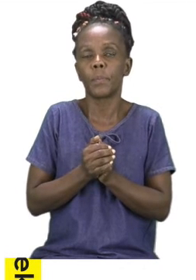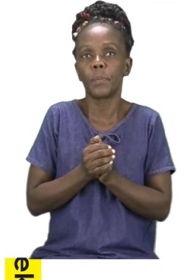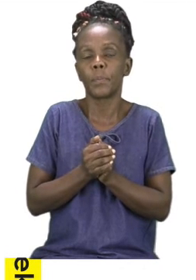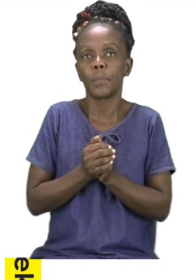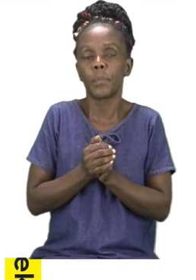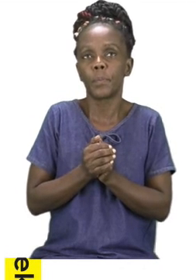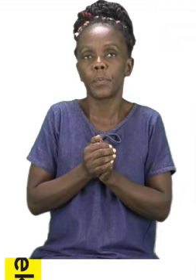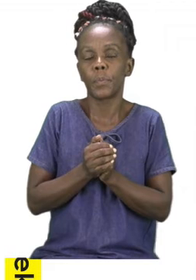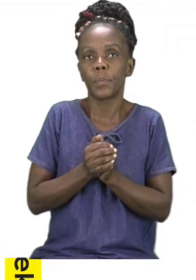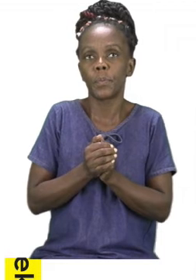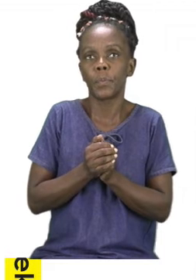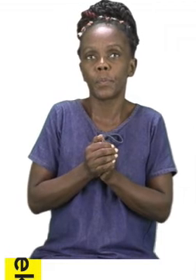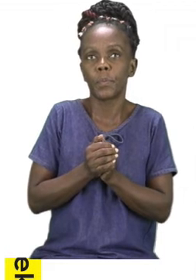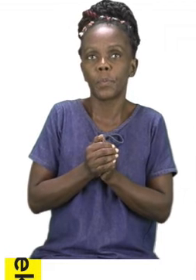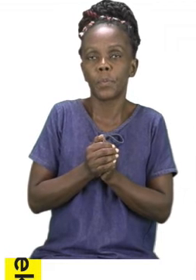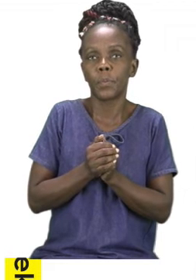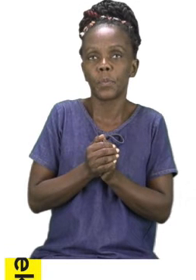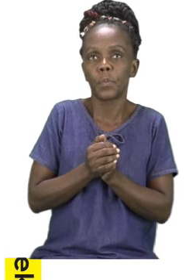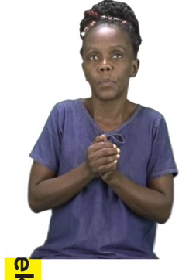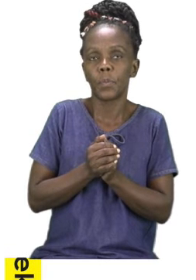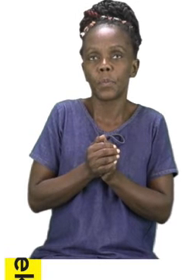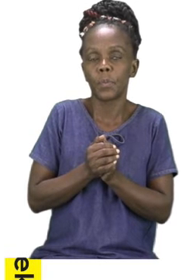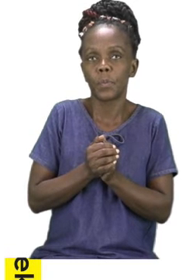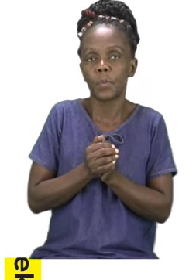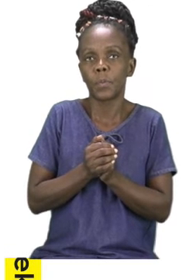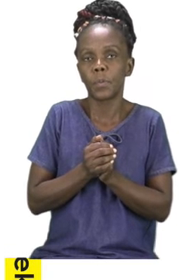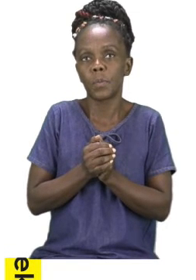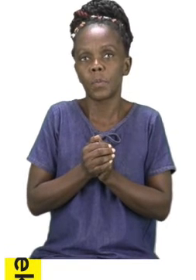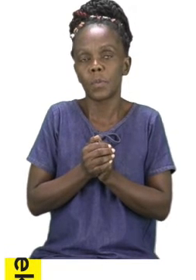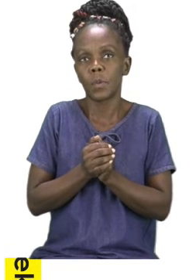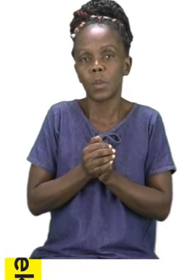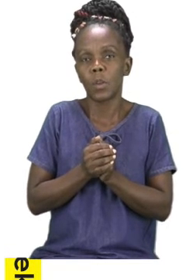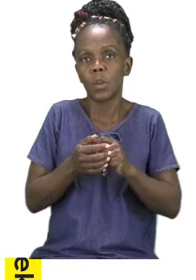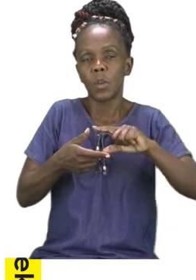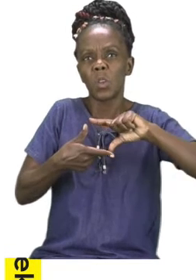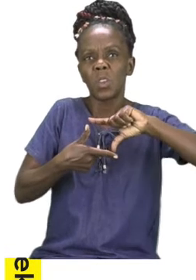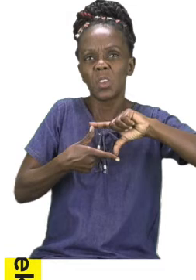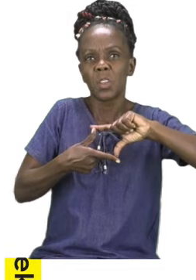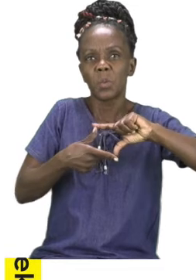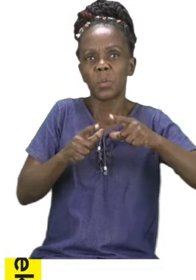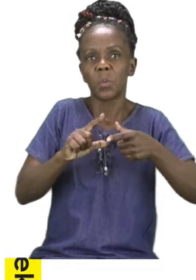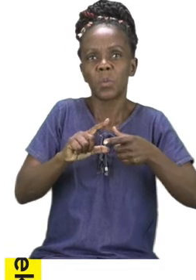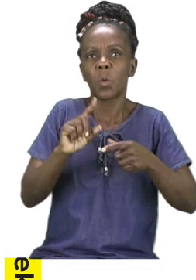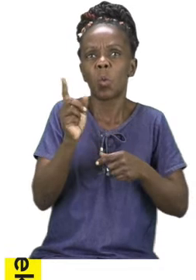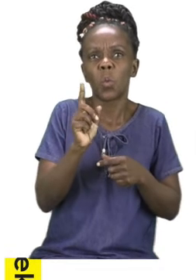pattern of those shapes. But what shapes are we actually doing?